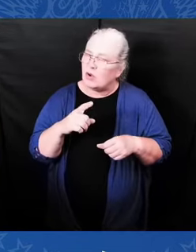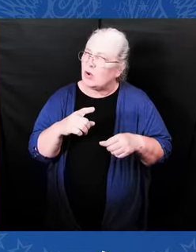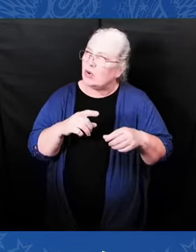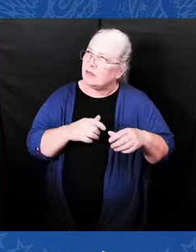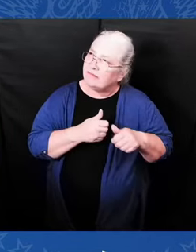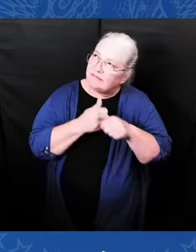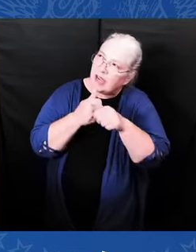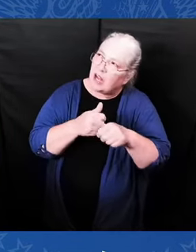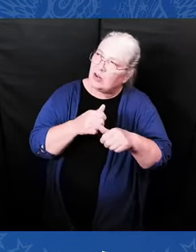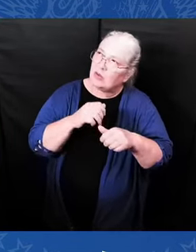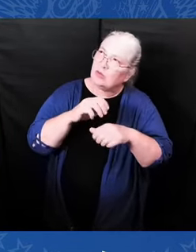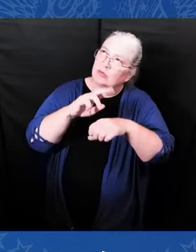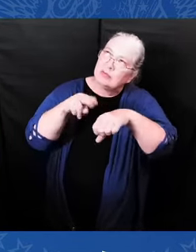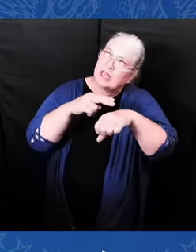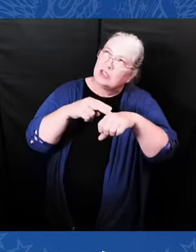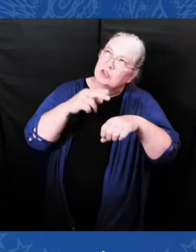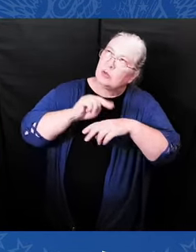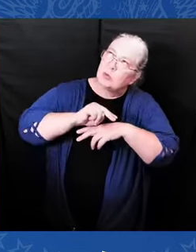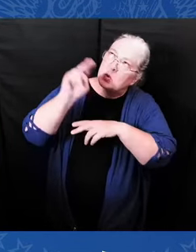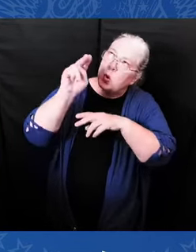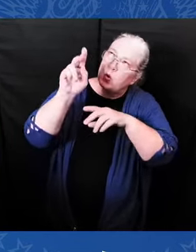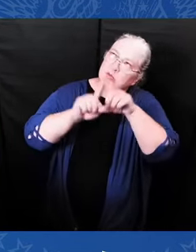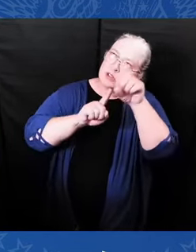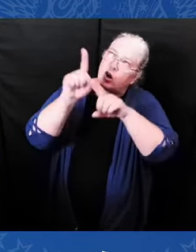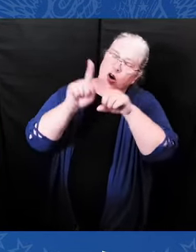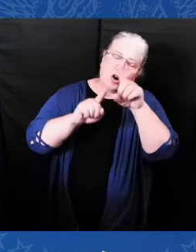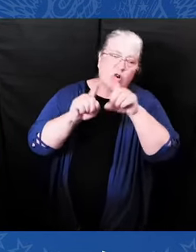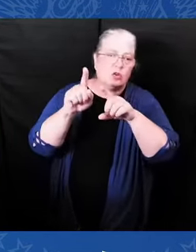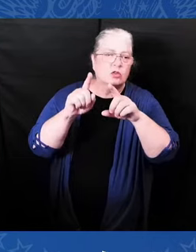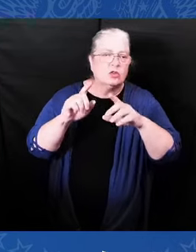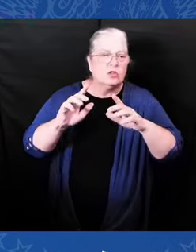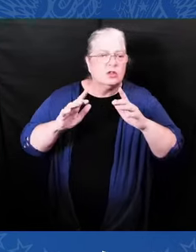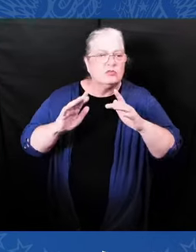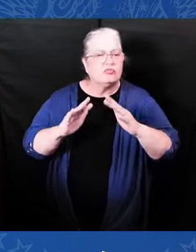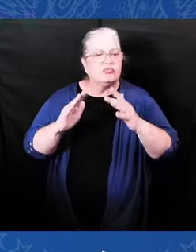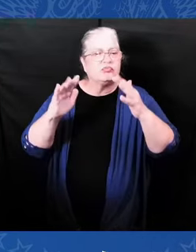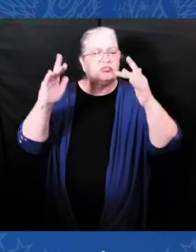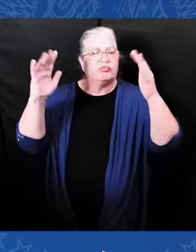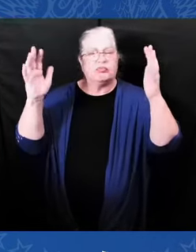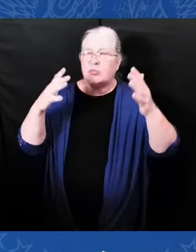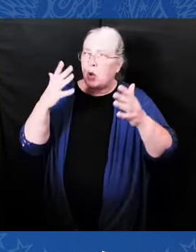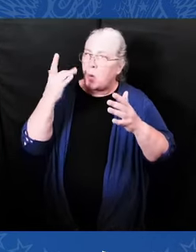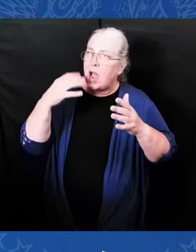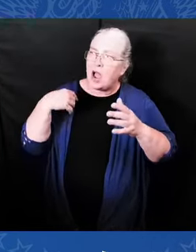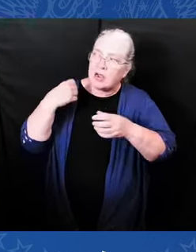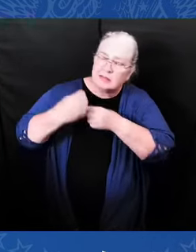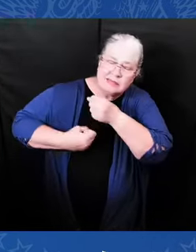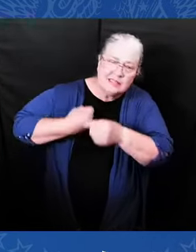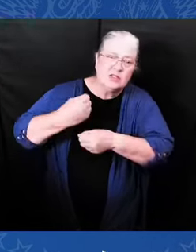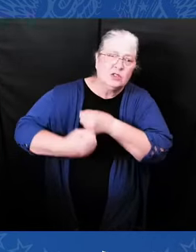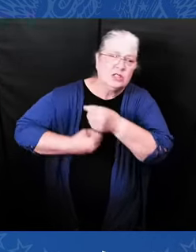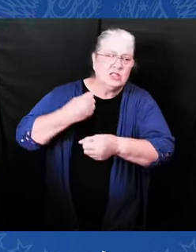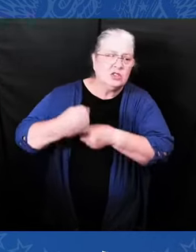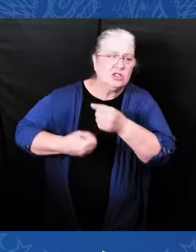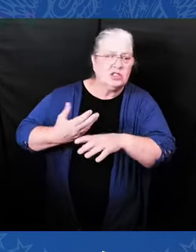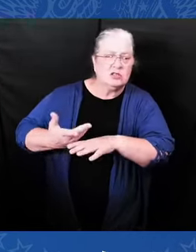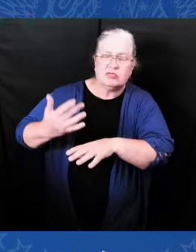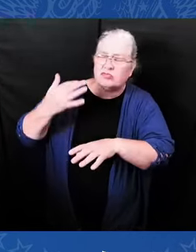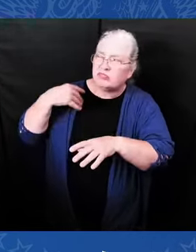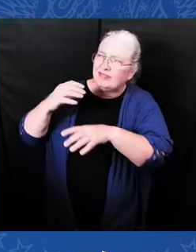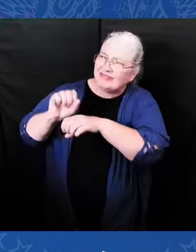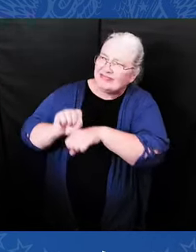most powerful idea in the history of the world — that we're all created equal and deserve to be treated equally throughout our entire lives.